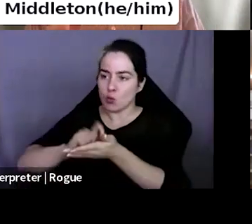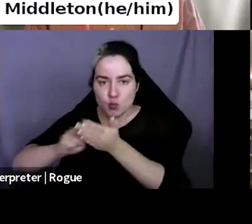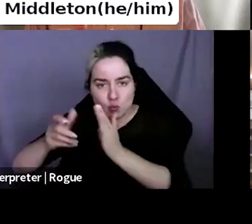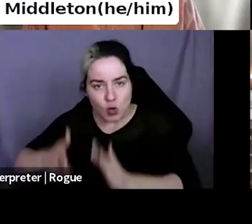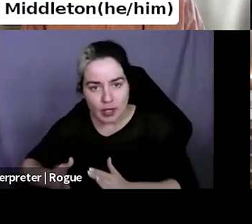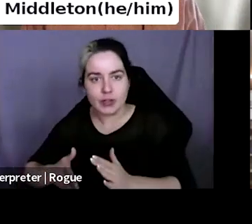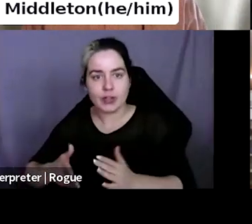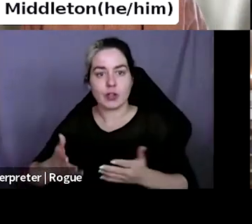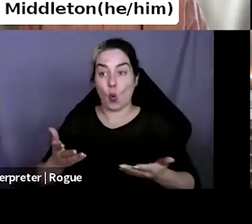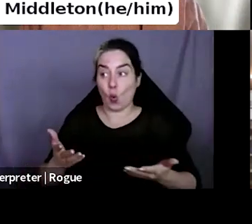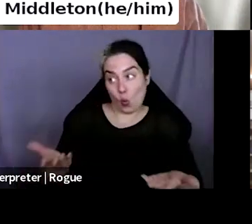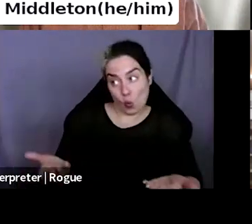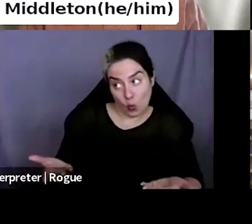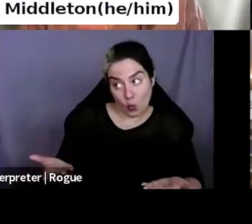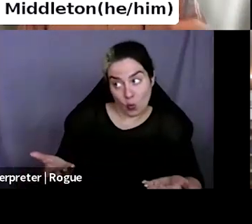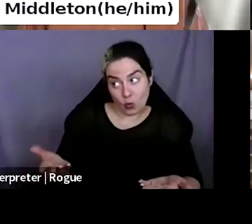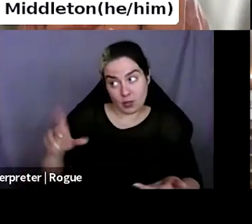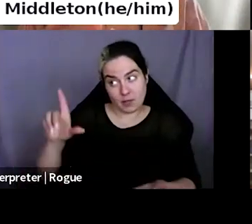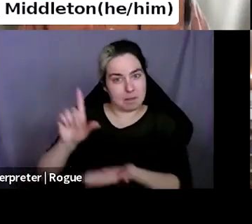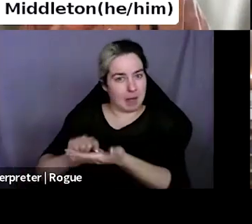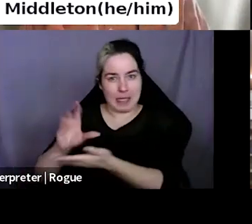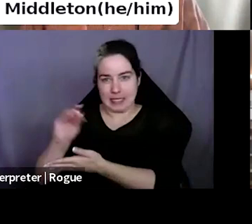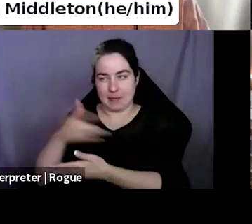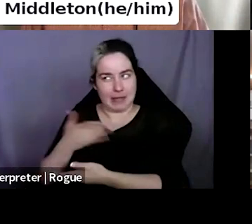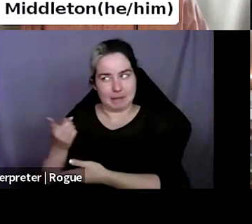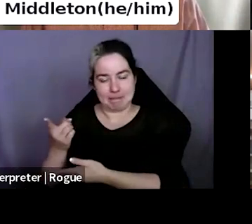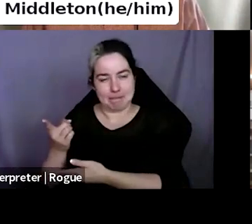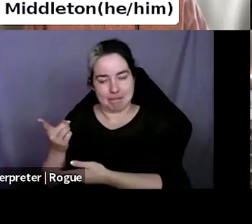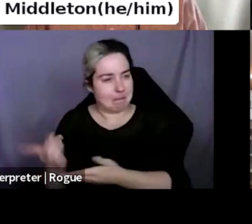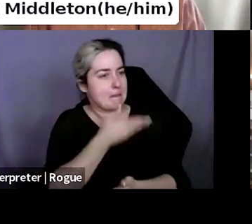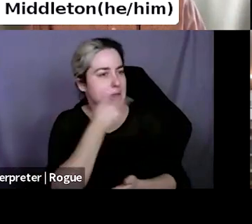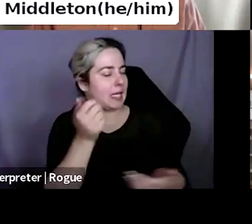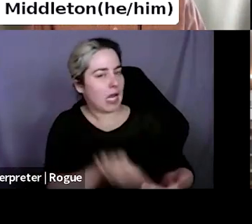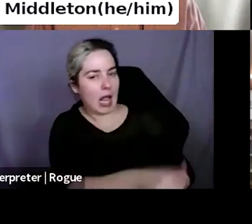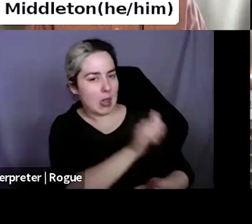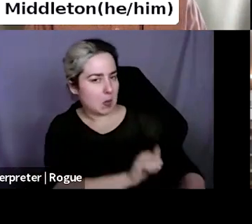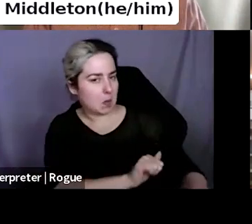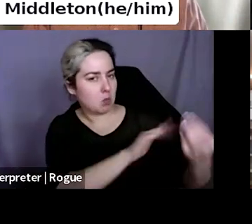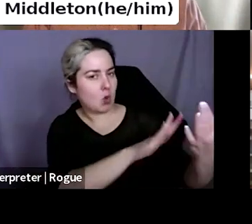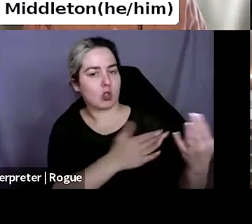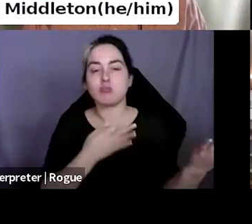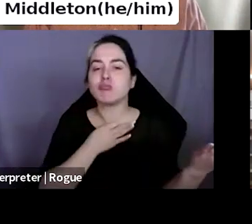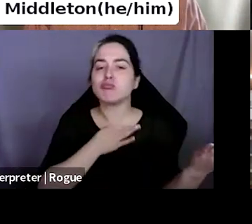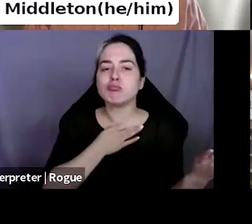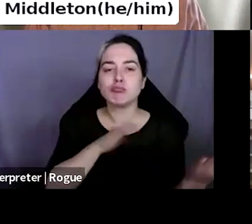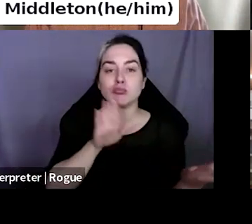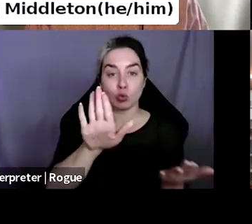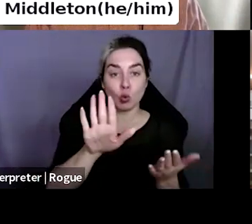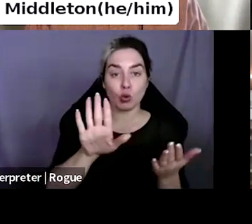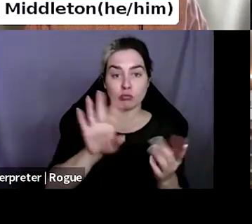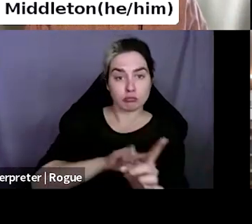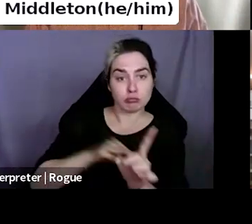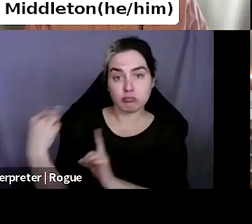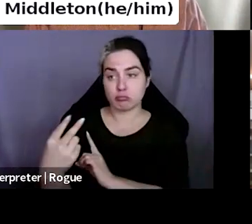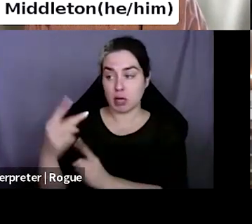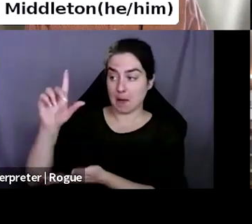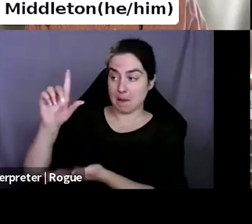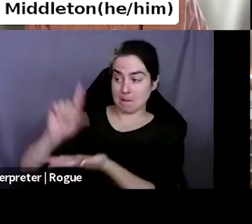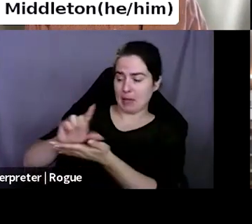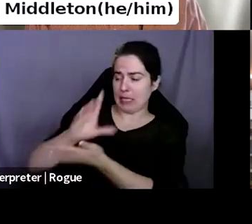We've heard the local business piece, but let's, let's just, uh, delve into that a bit, see where publishers land.